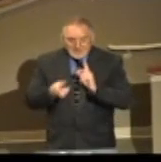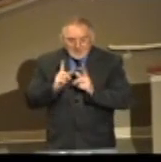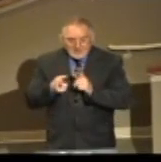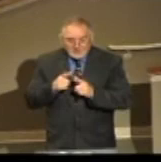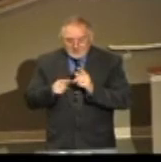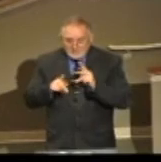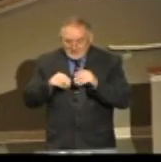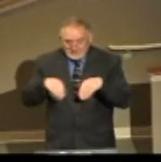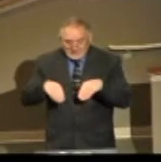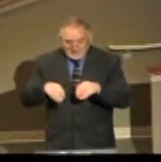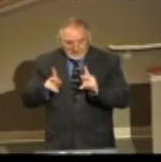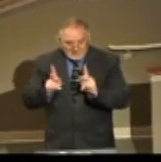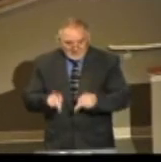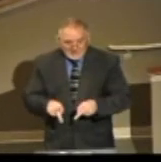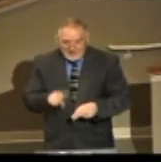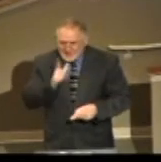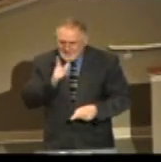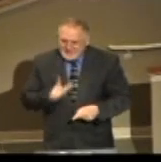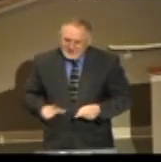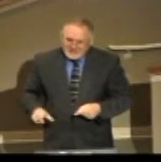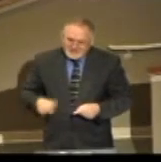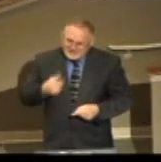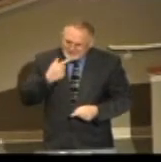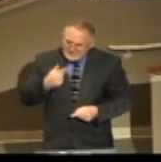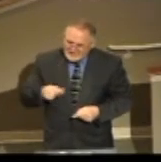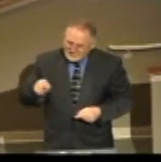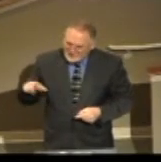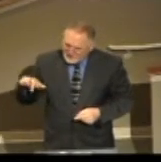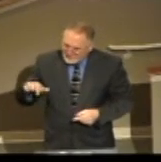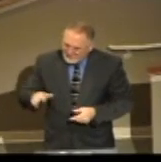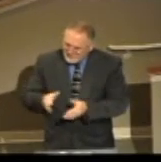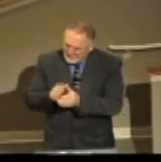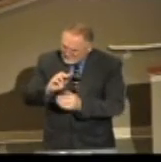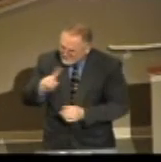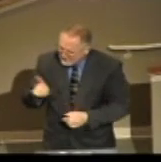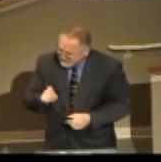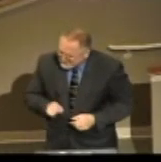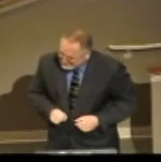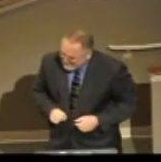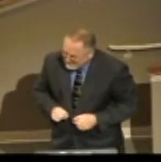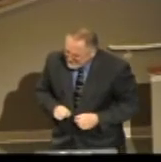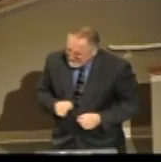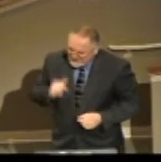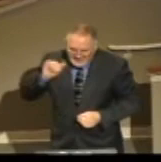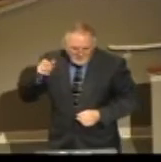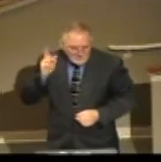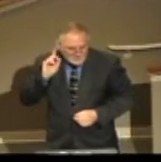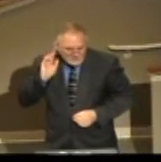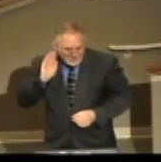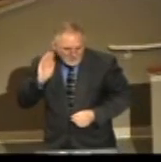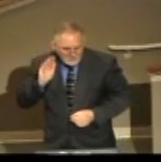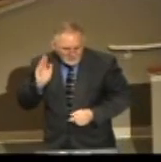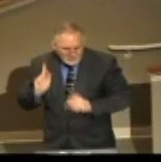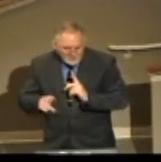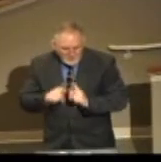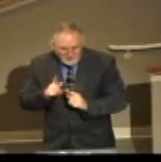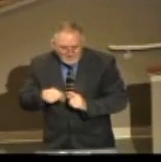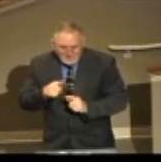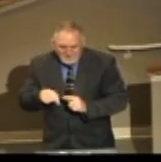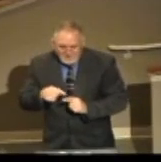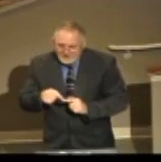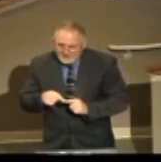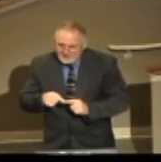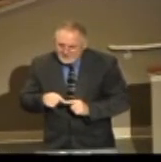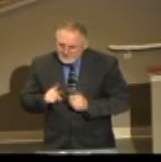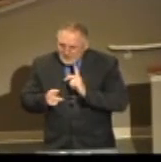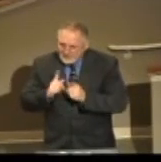a lady walks around the corner and said, sir, can I ask you a question? She and her husband, and I said, yes, ma'am. She said, I just heard you talking about these treadmills here. You've bought